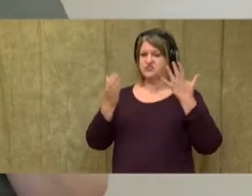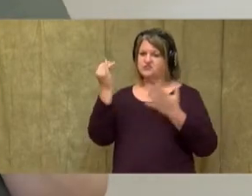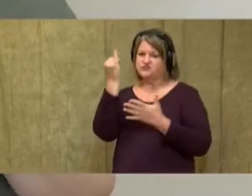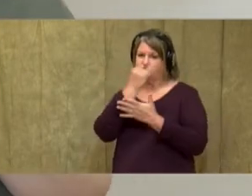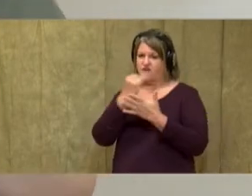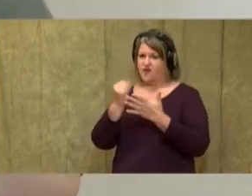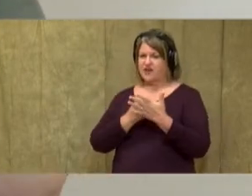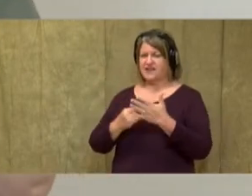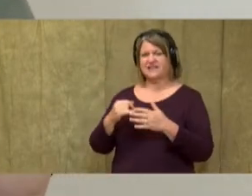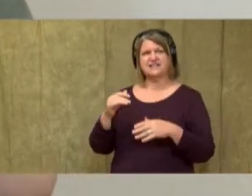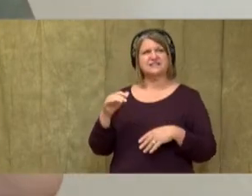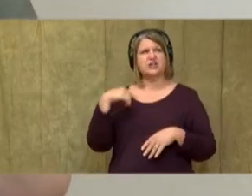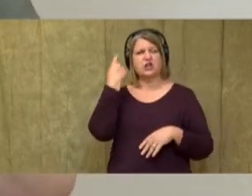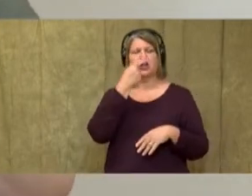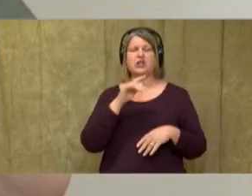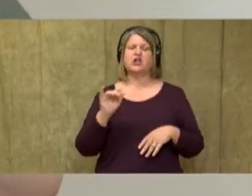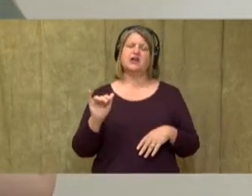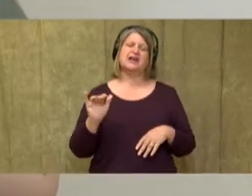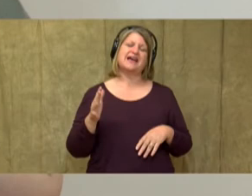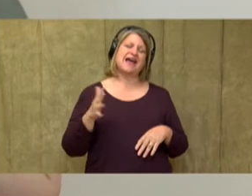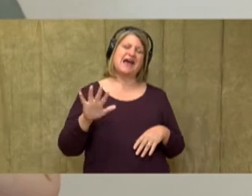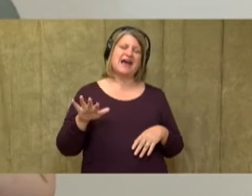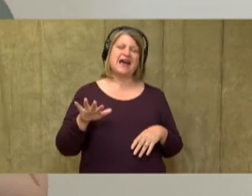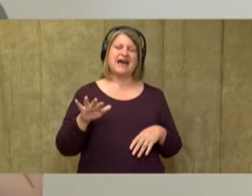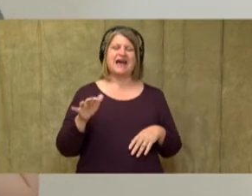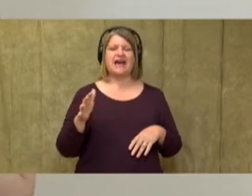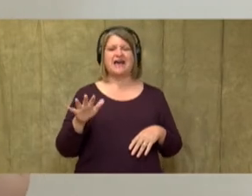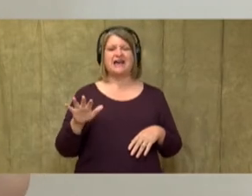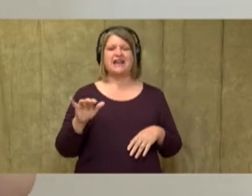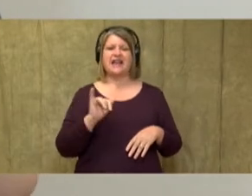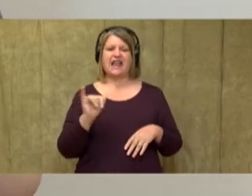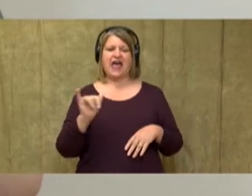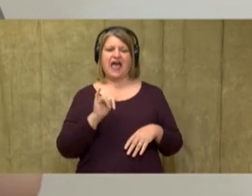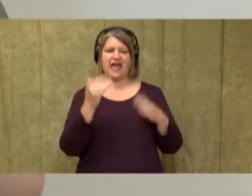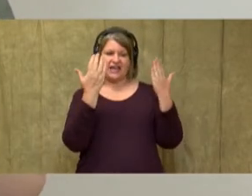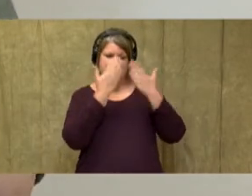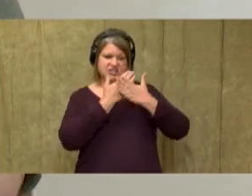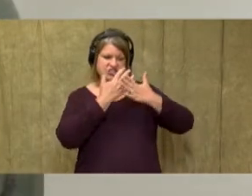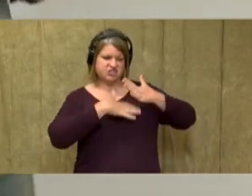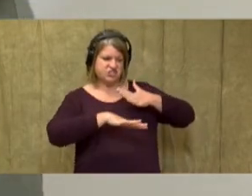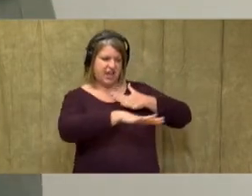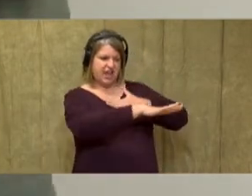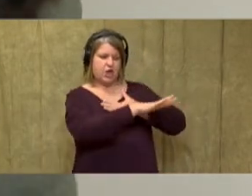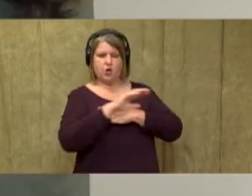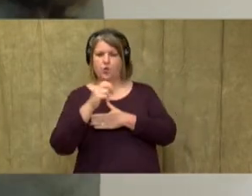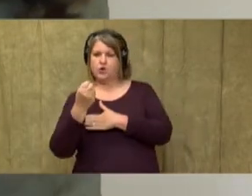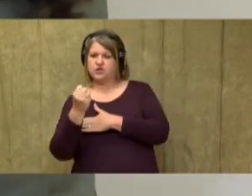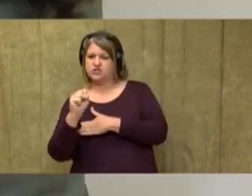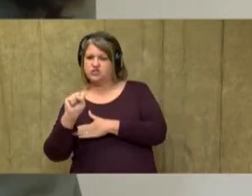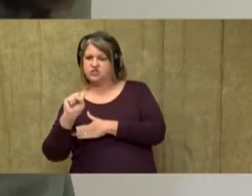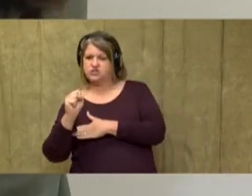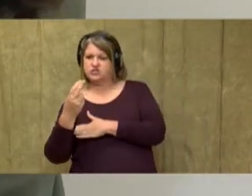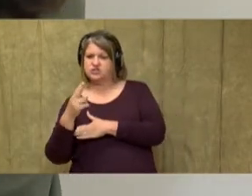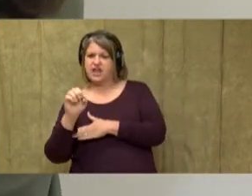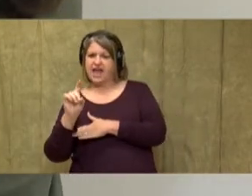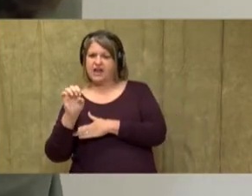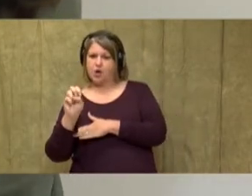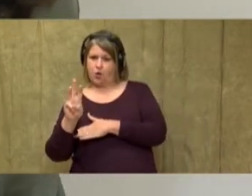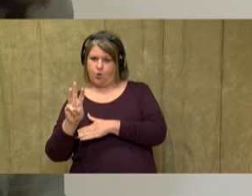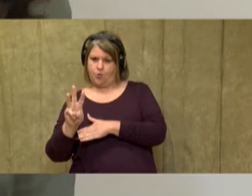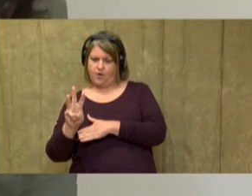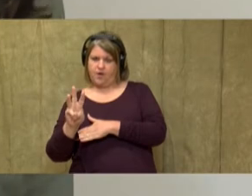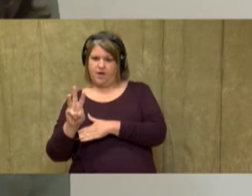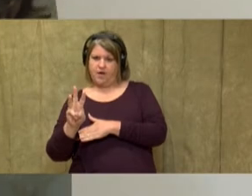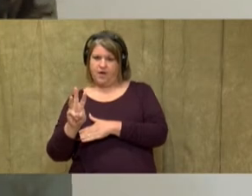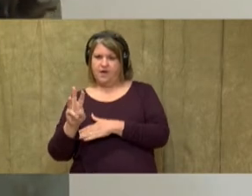going to look kind of like a cast shadow on the ground, a shadow. All right. So let's take our